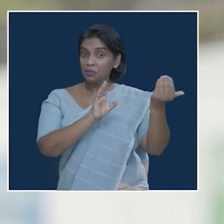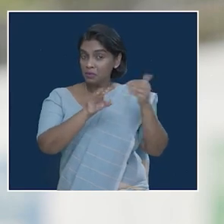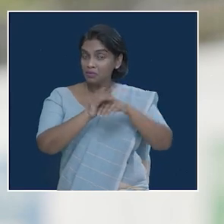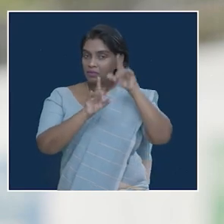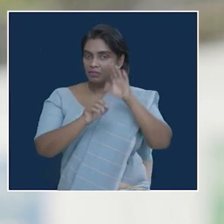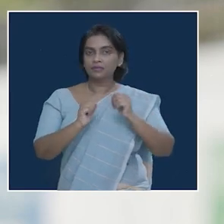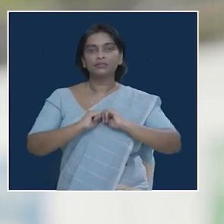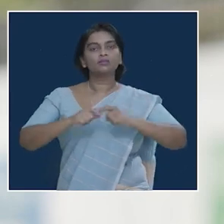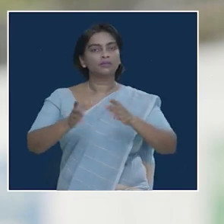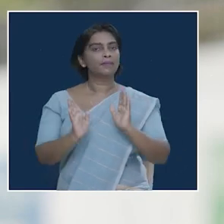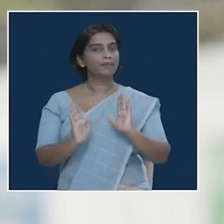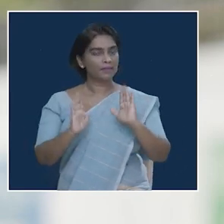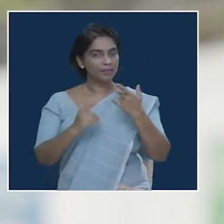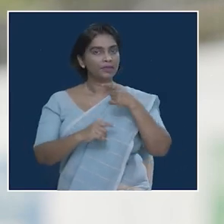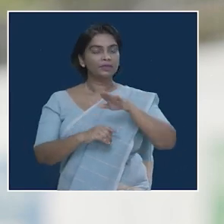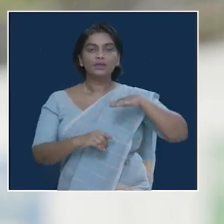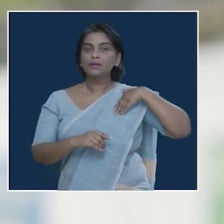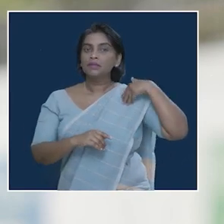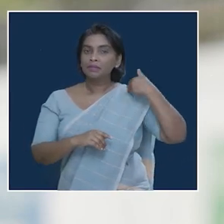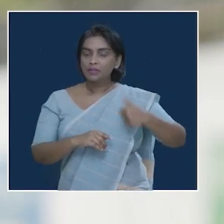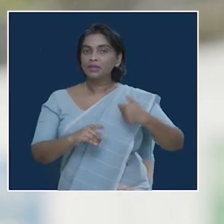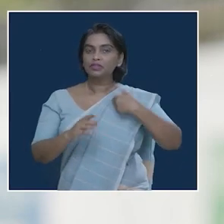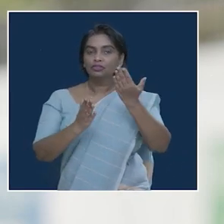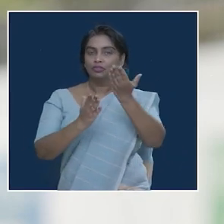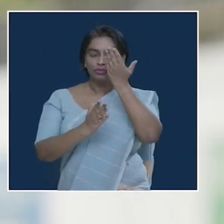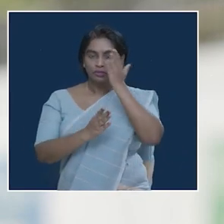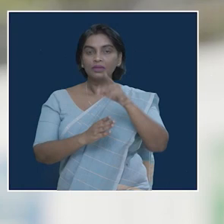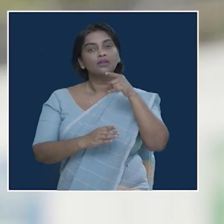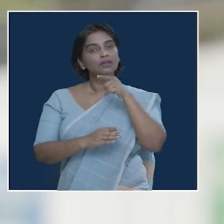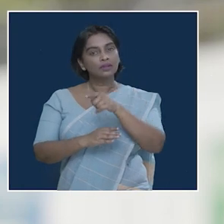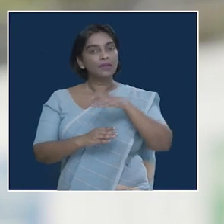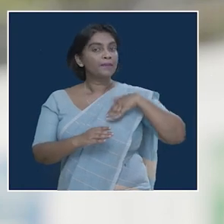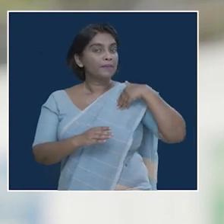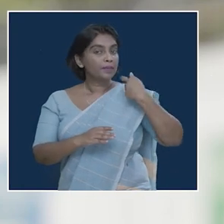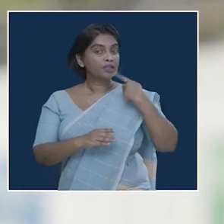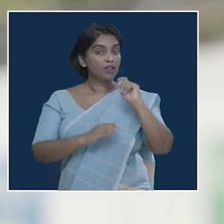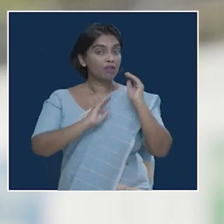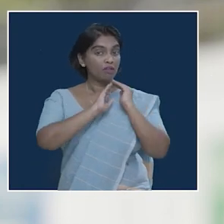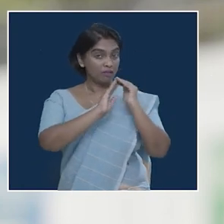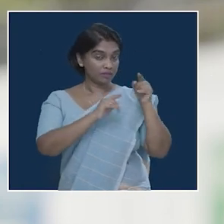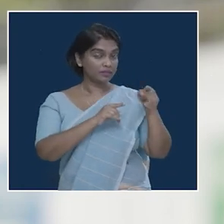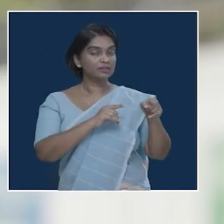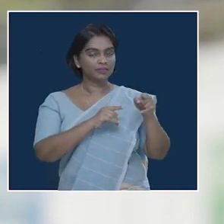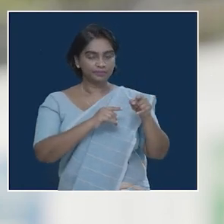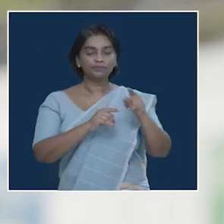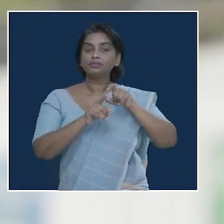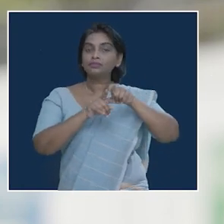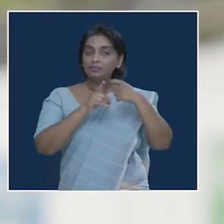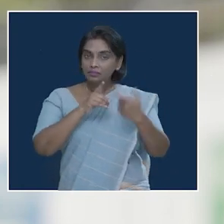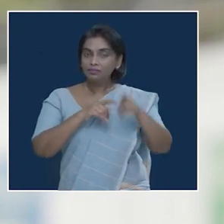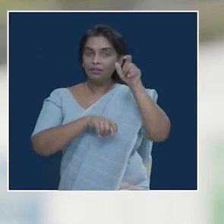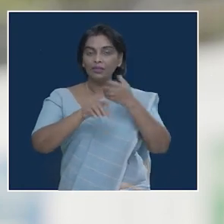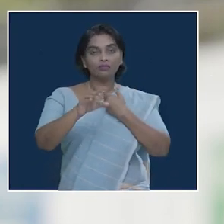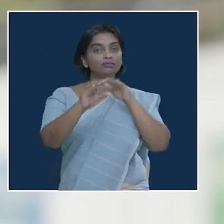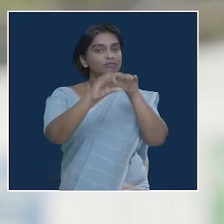as well as We to a special responsibility of